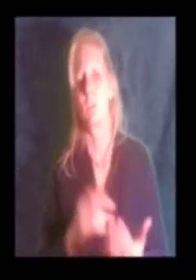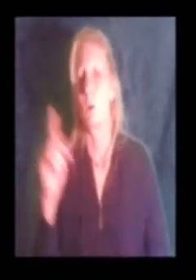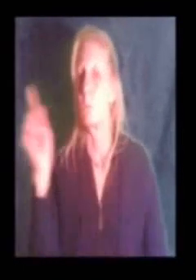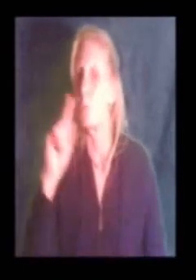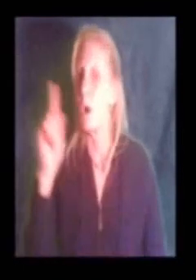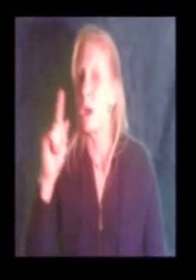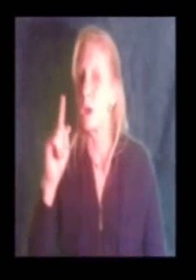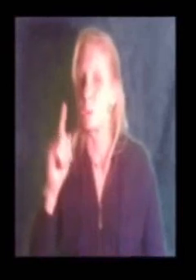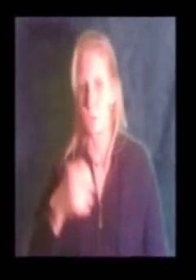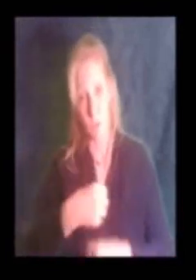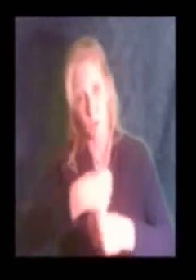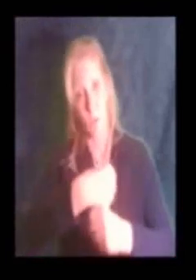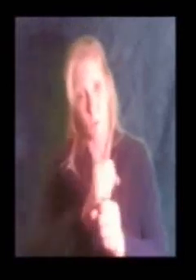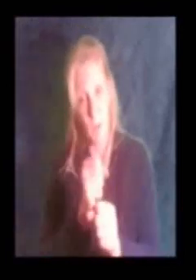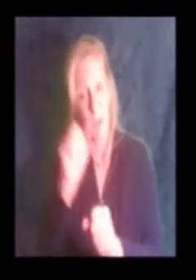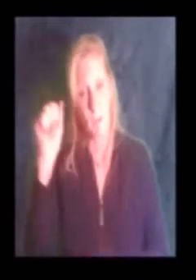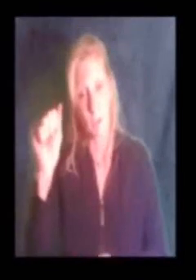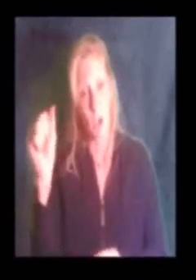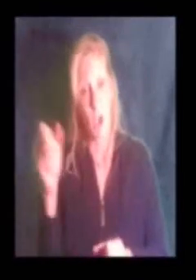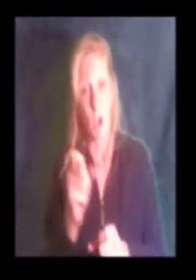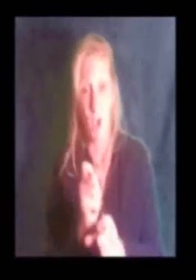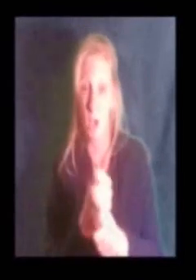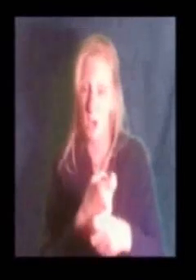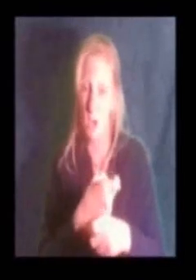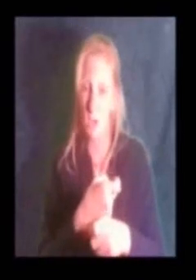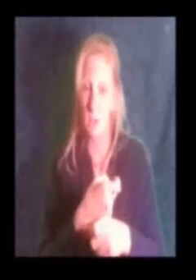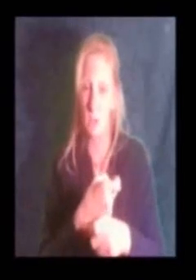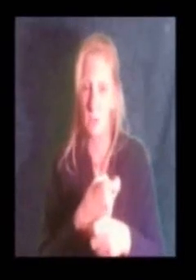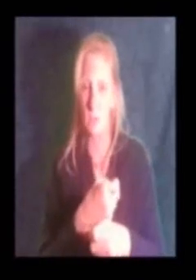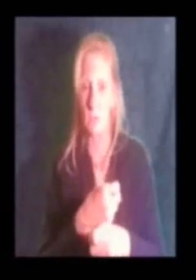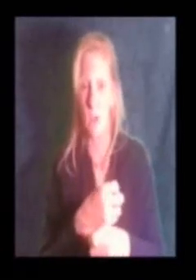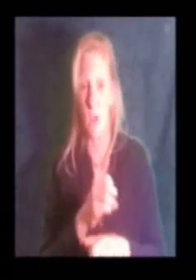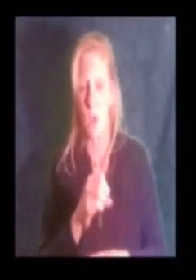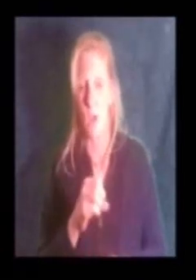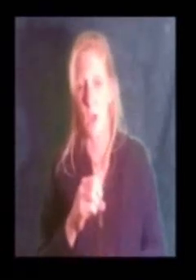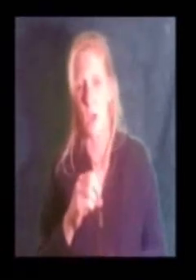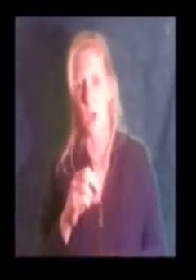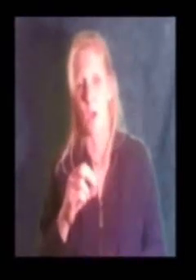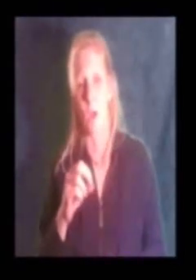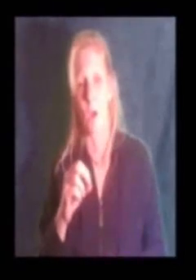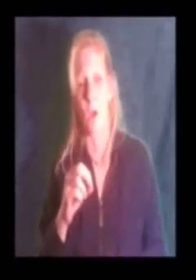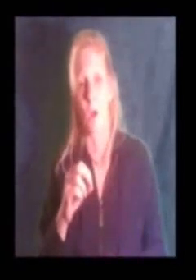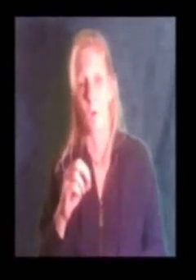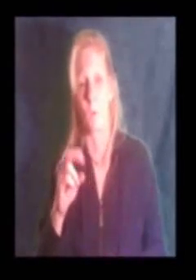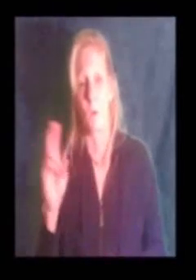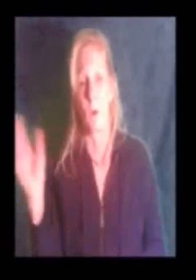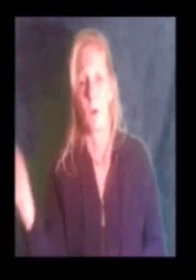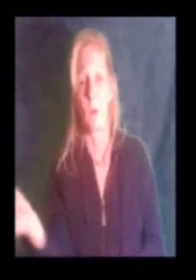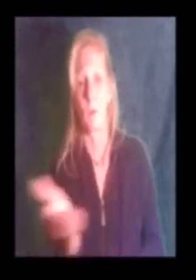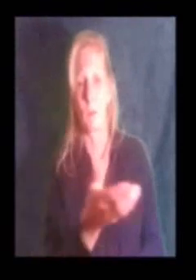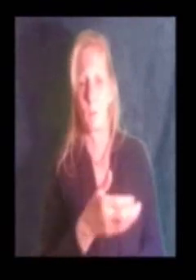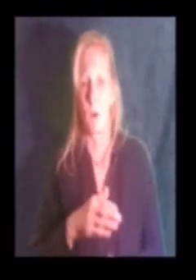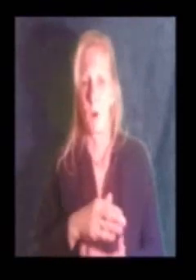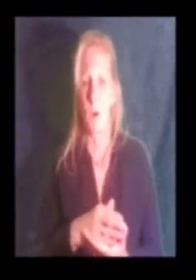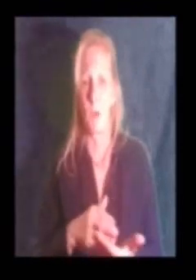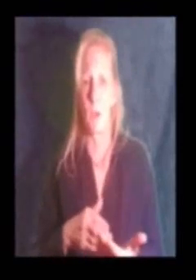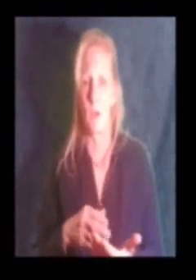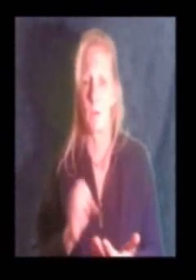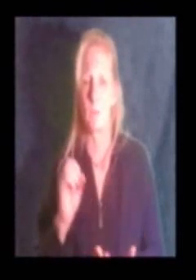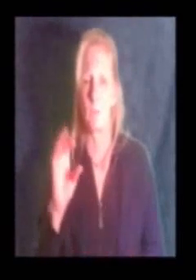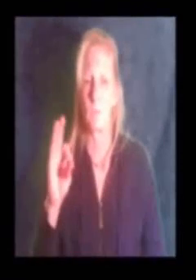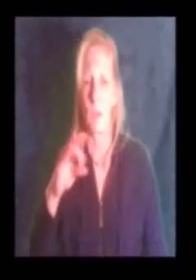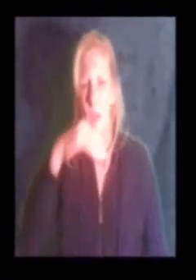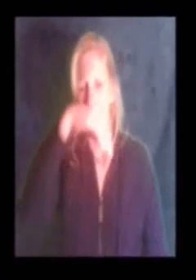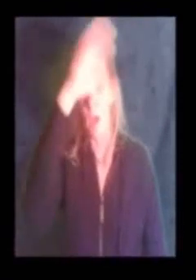somewhere will soon make a change We are all a part of